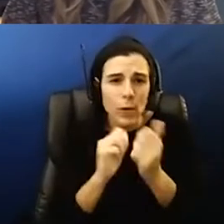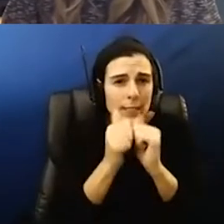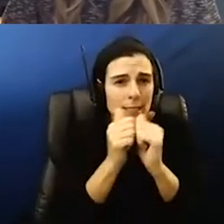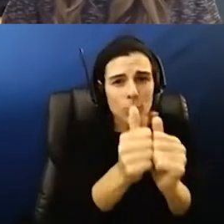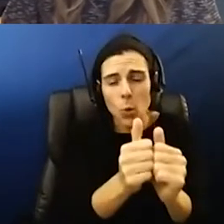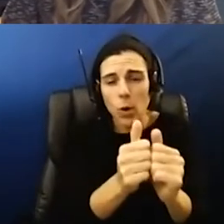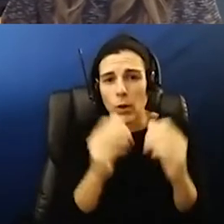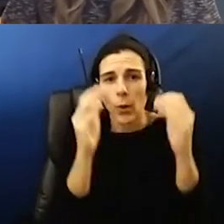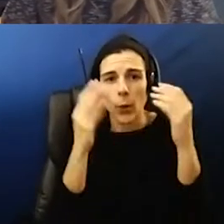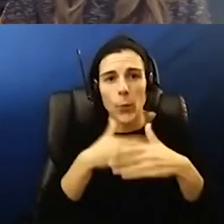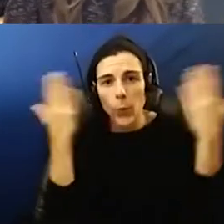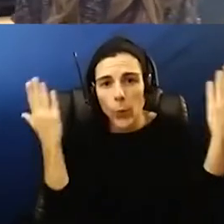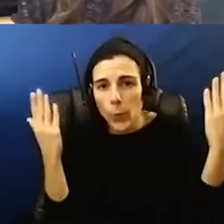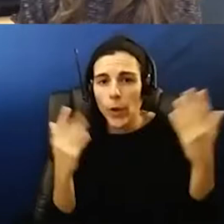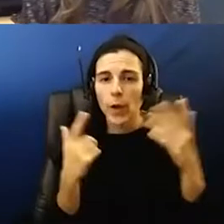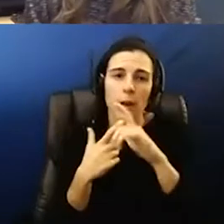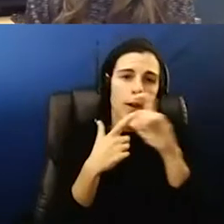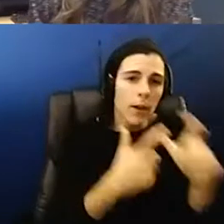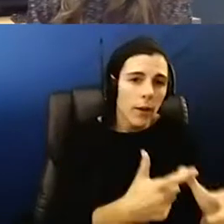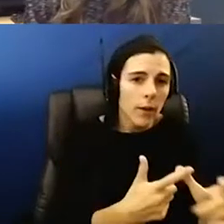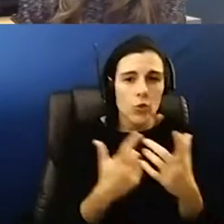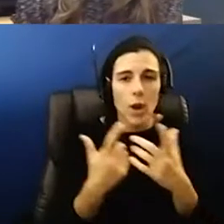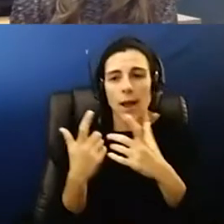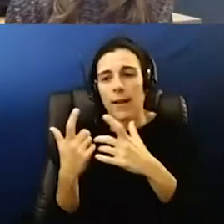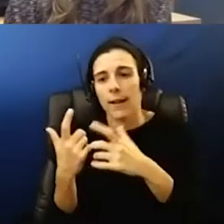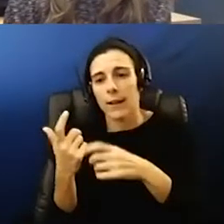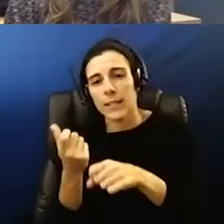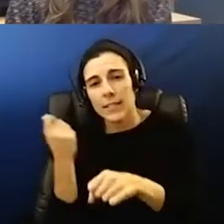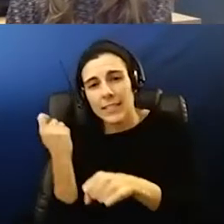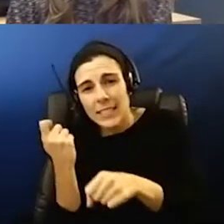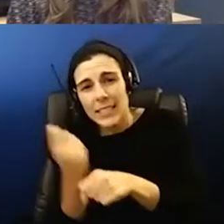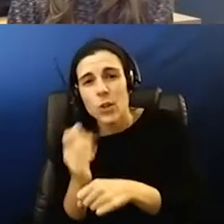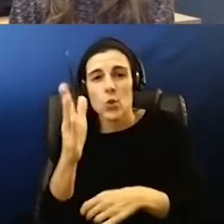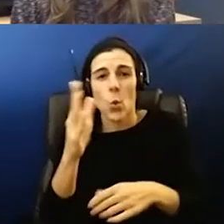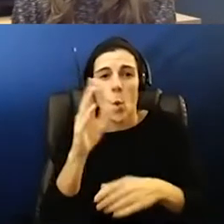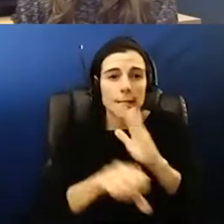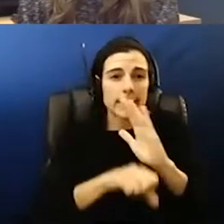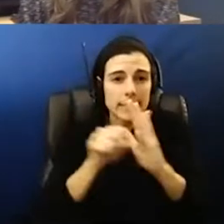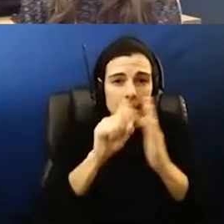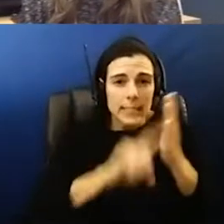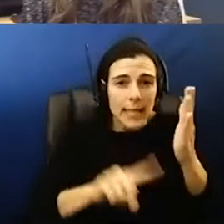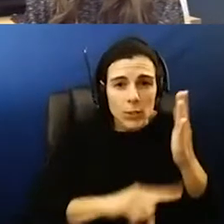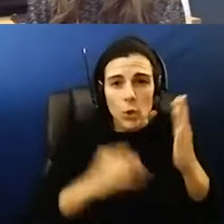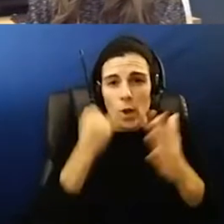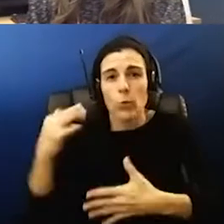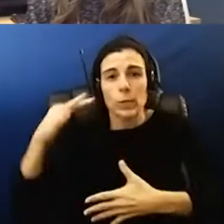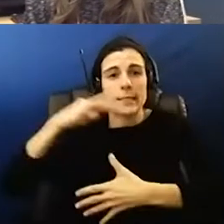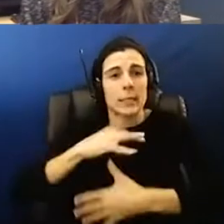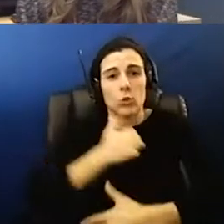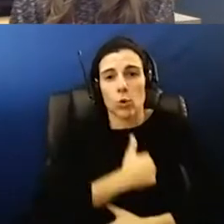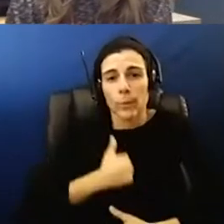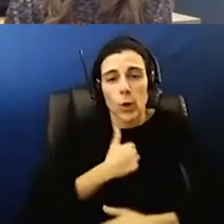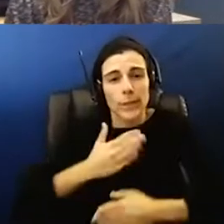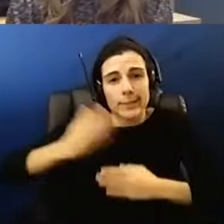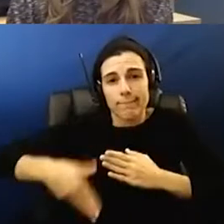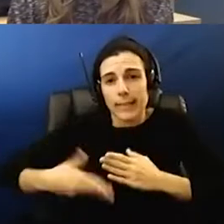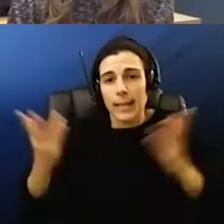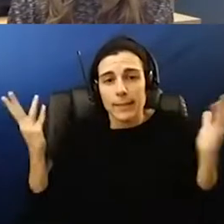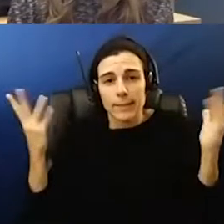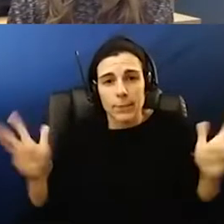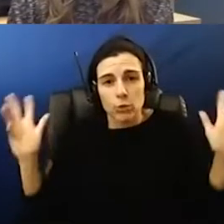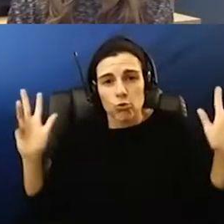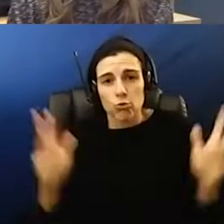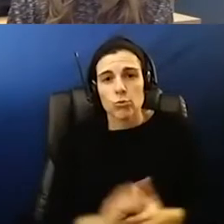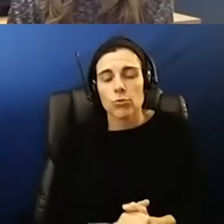baseball softball just basically your season's canceled if you're a senior i'm sorry this is the end of it and